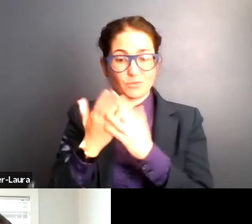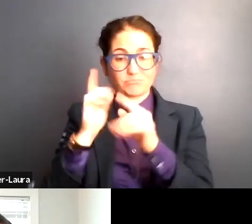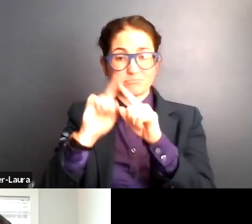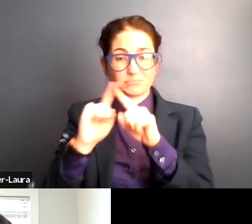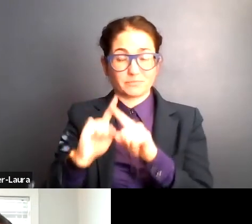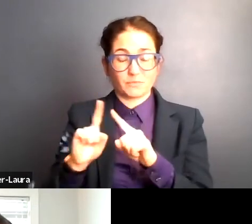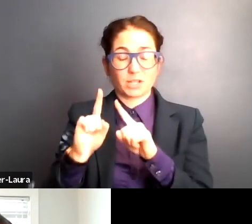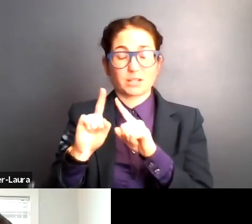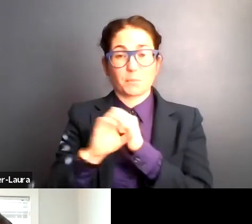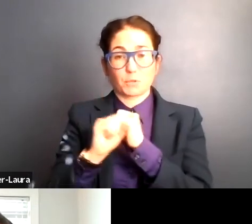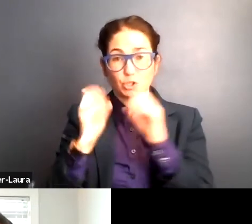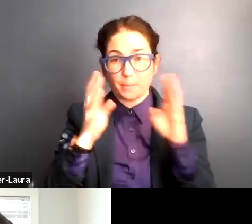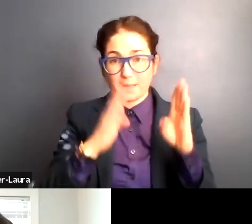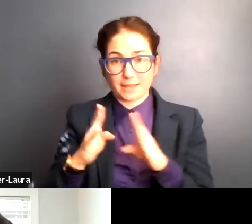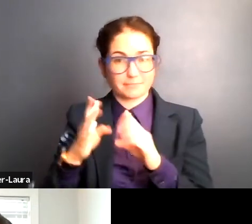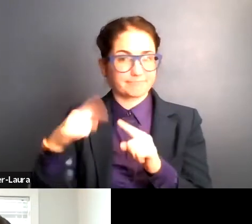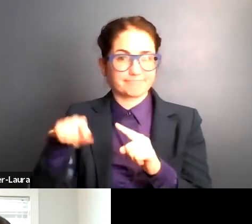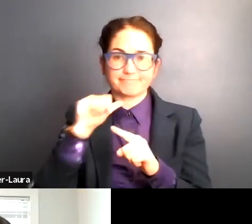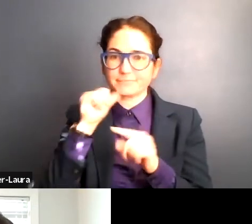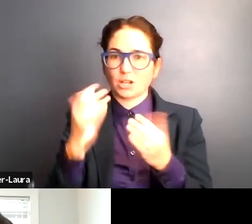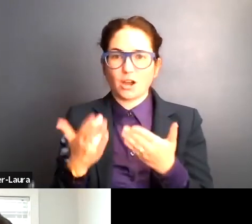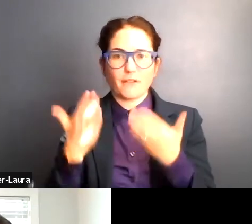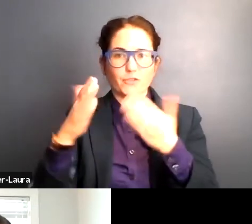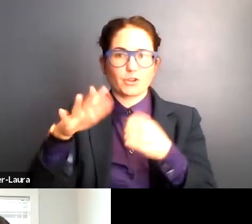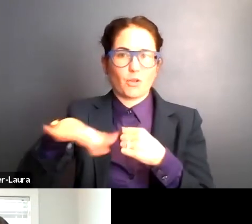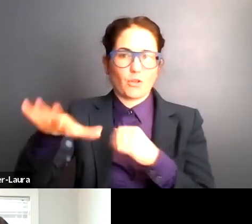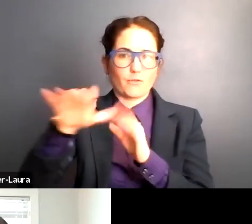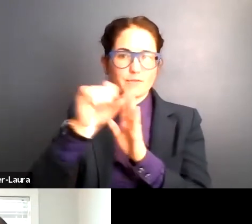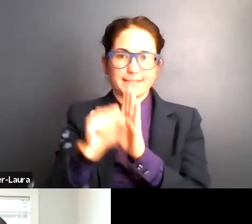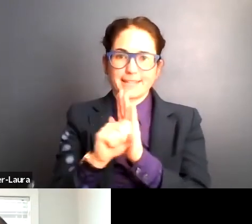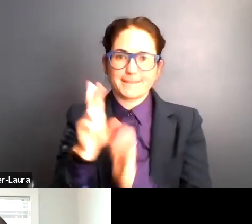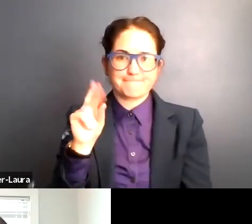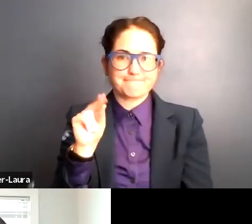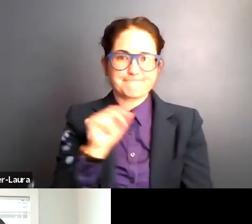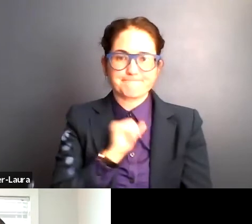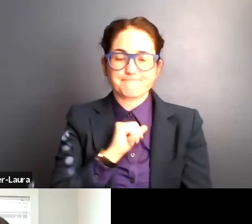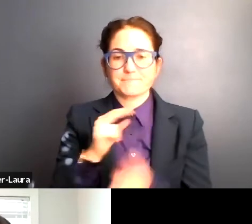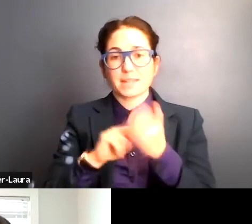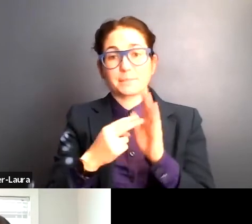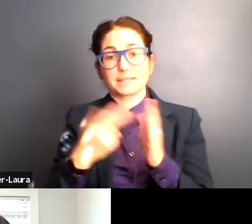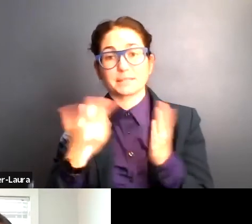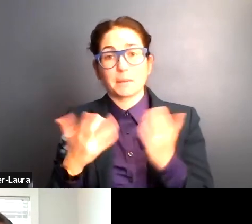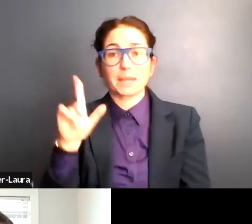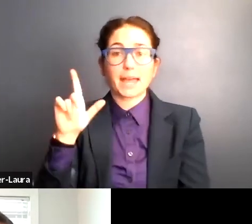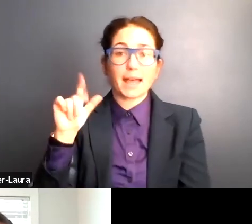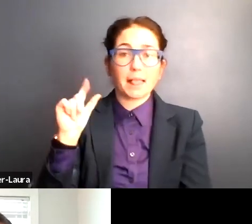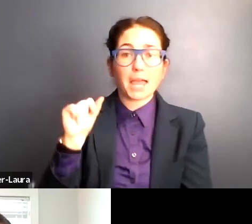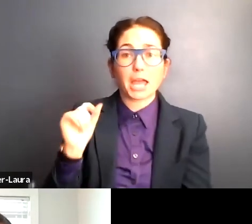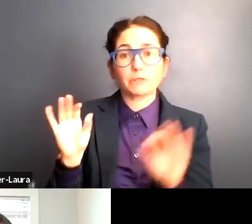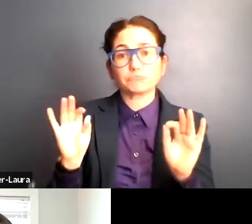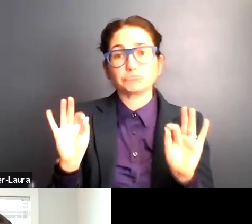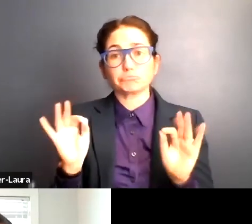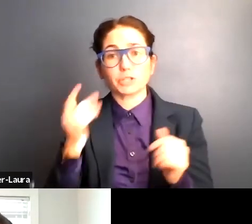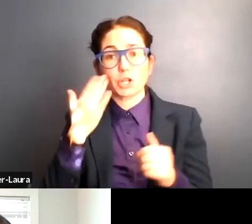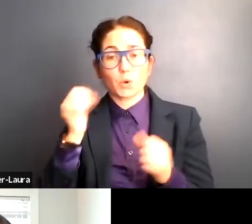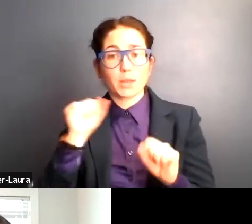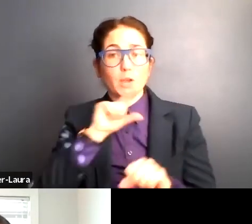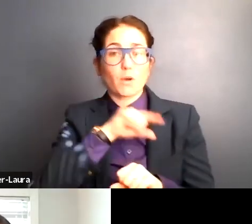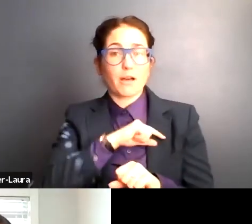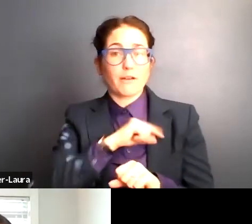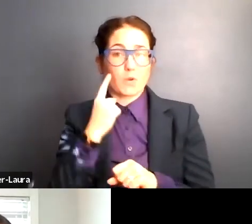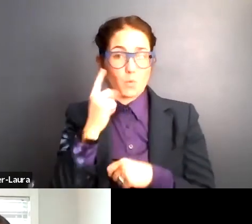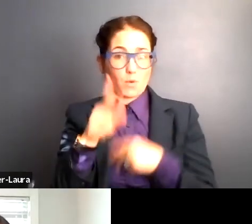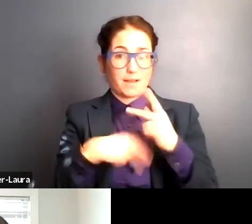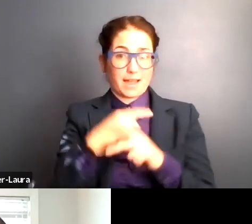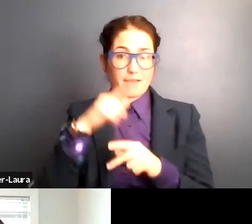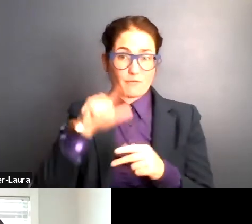um, are not offered across the state. So you may be in Los Angeles and qualify for one type of